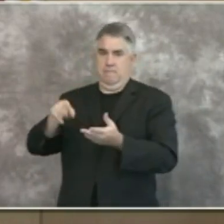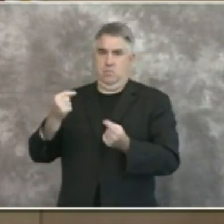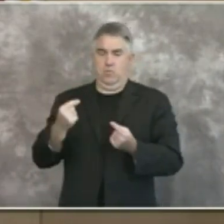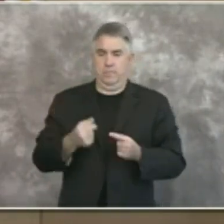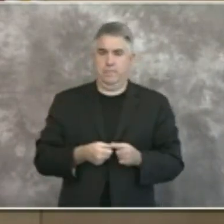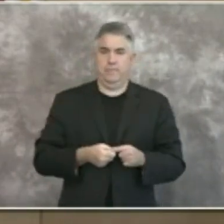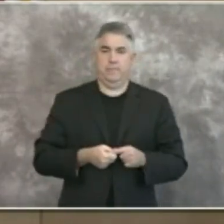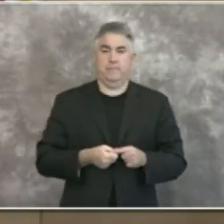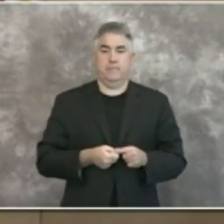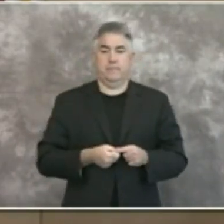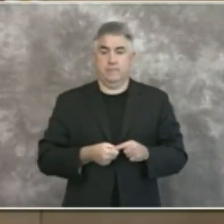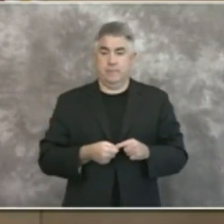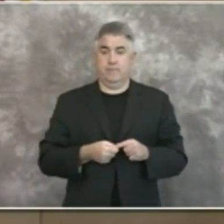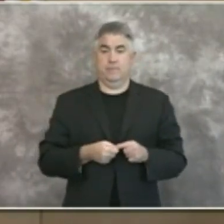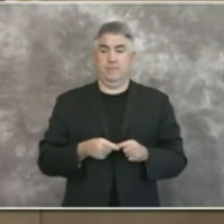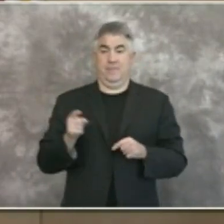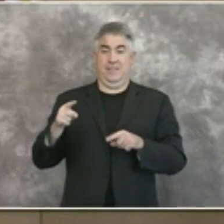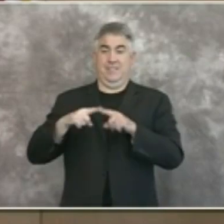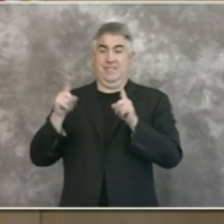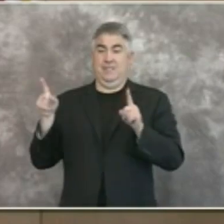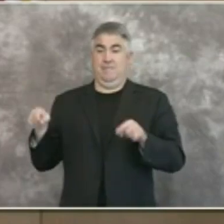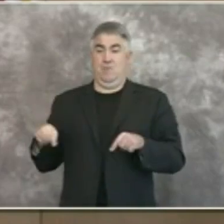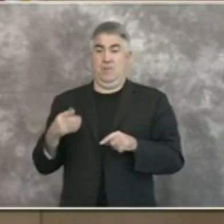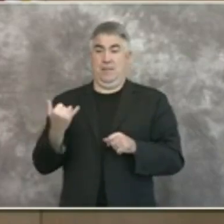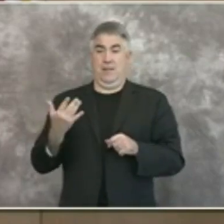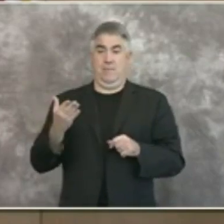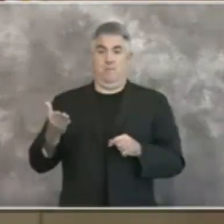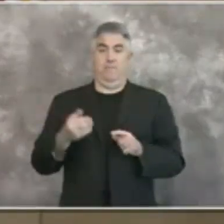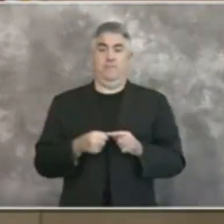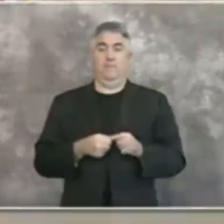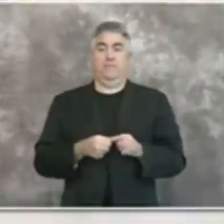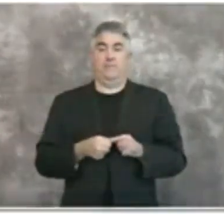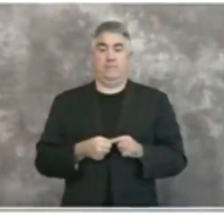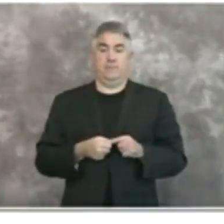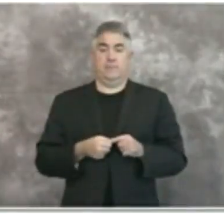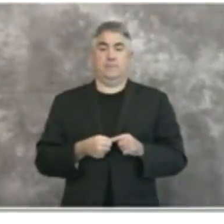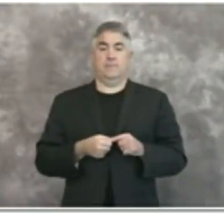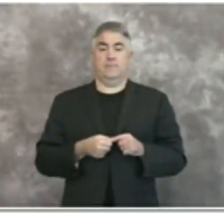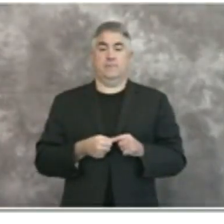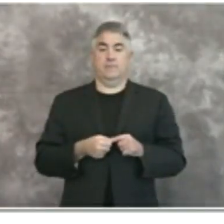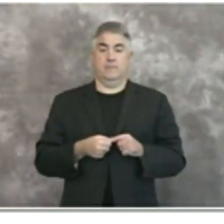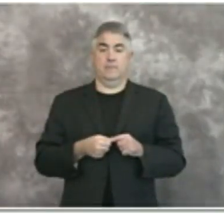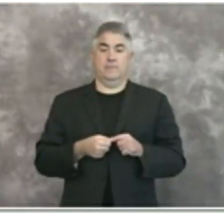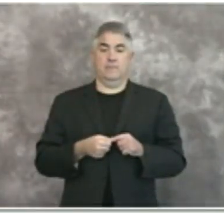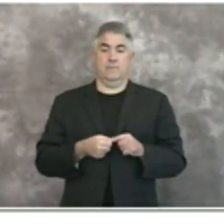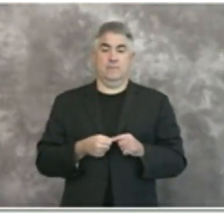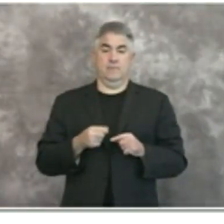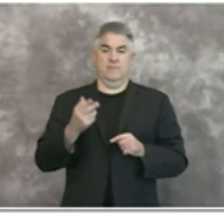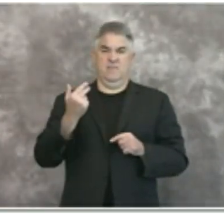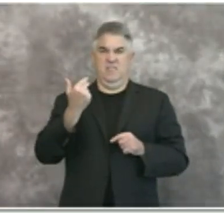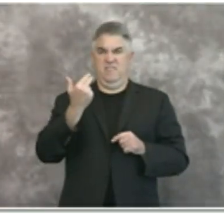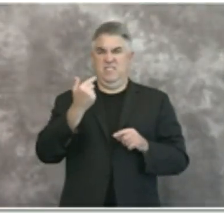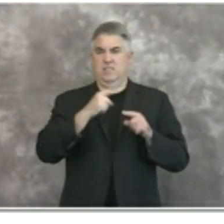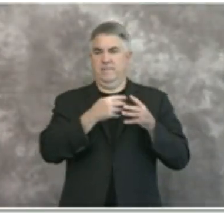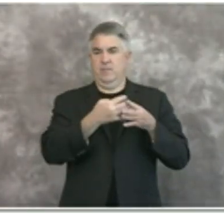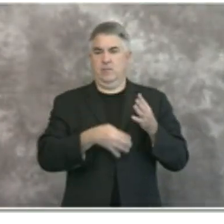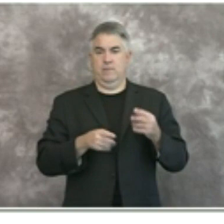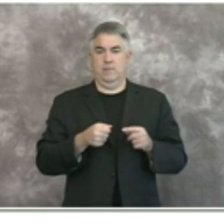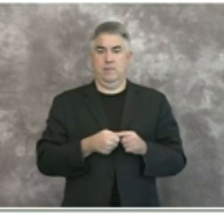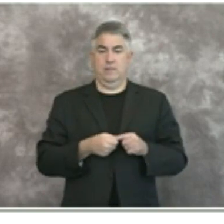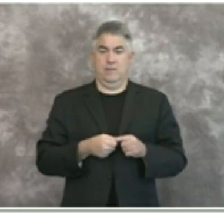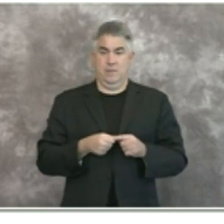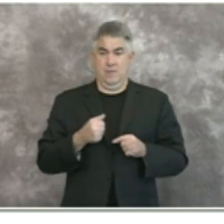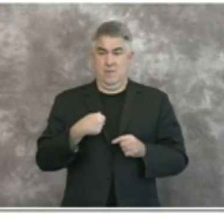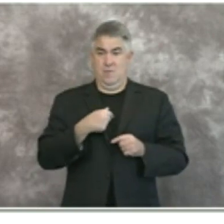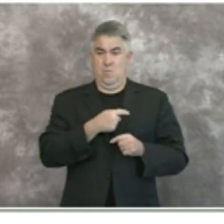measures the county's performance data pertaining to the 13 criteria and green indicates that we are trending